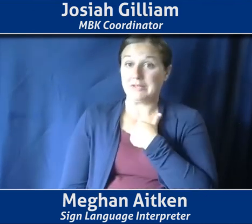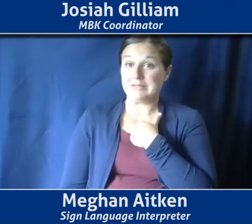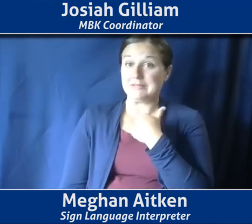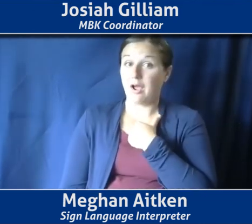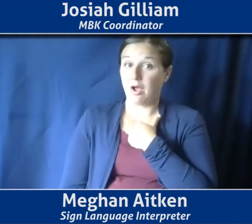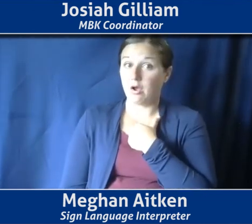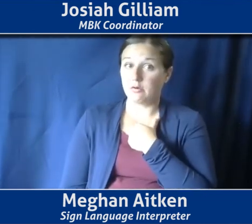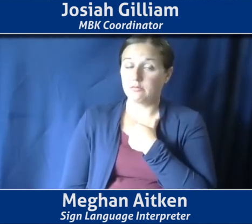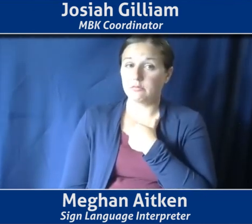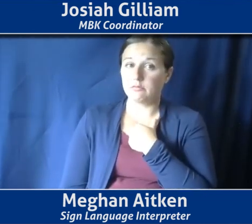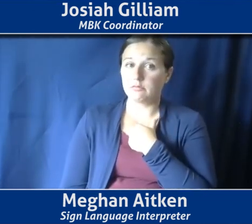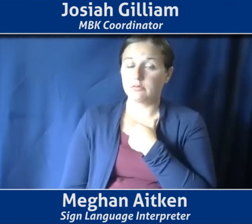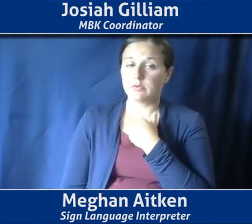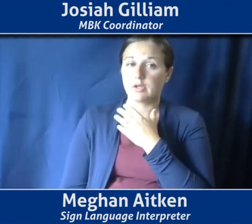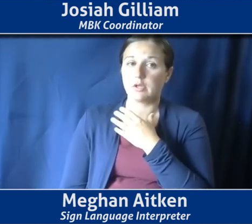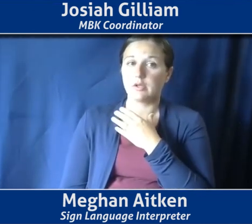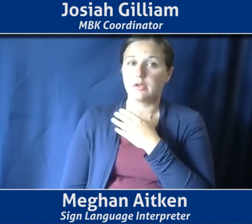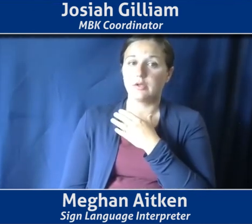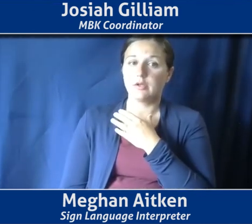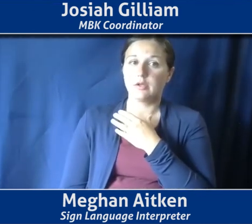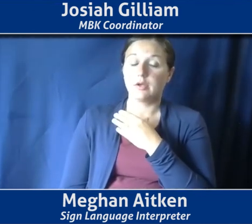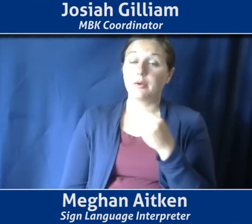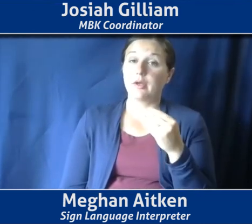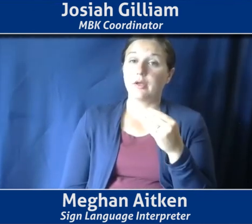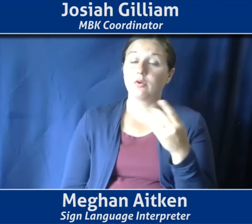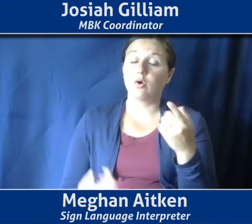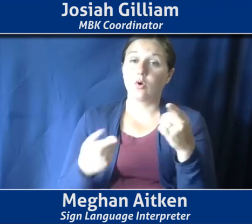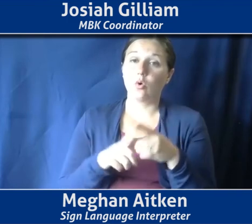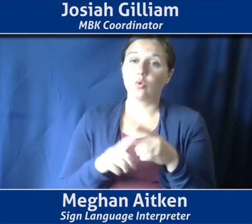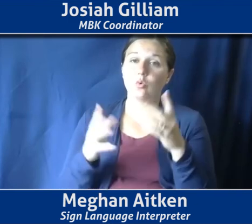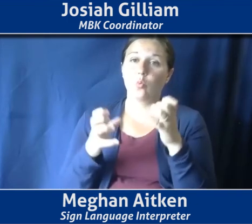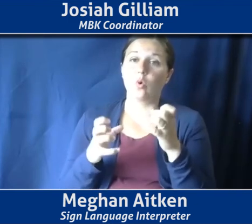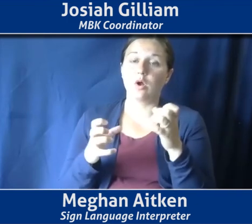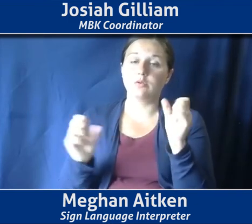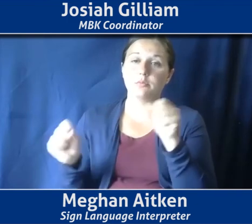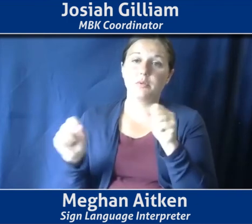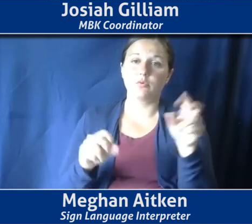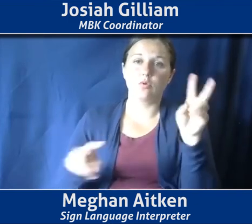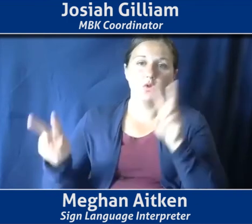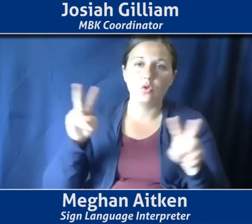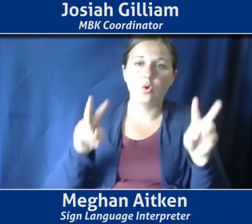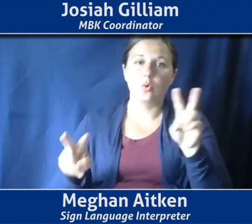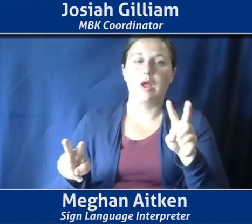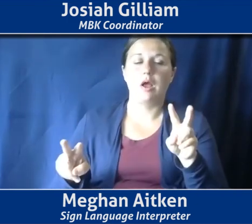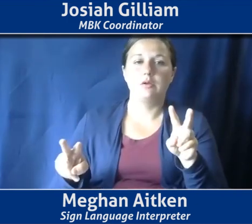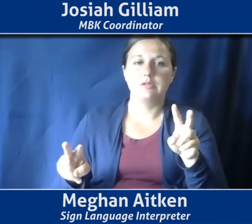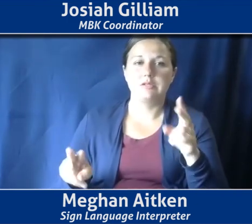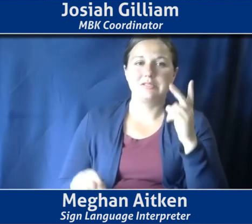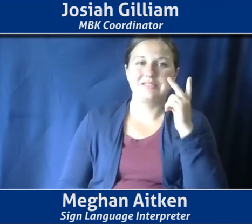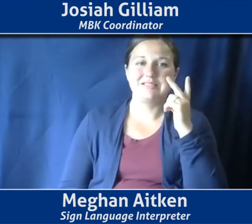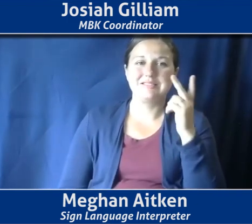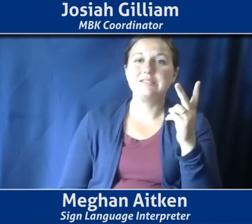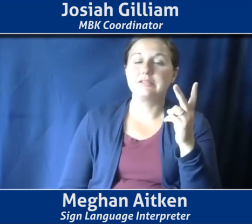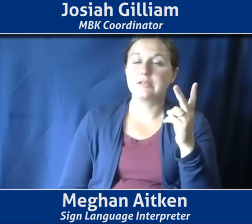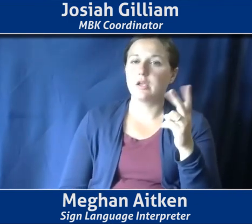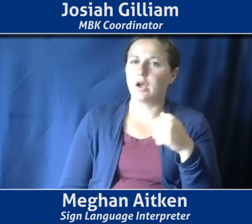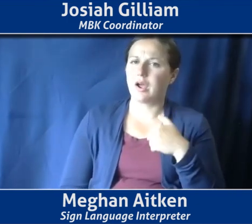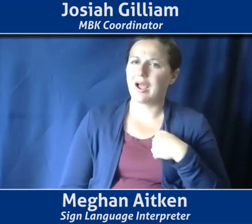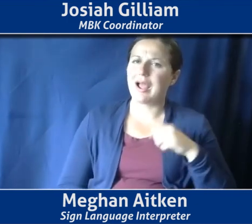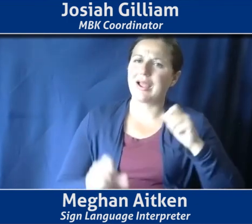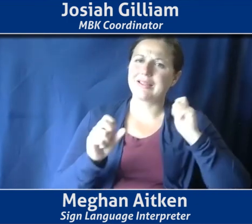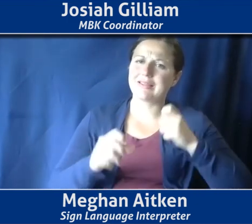by self-interest, but that I want to be able to look around and say, I could be anyone in my society and that would be okay.